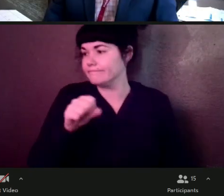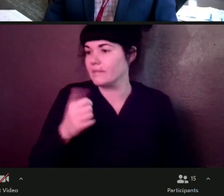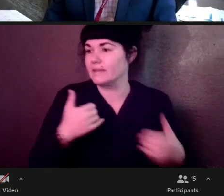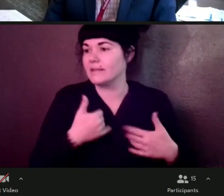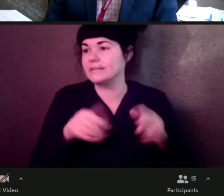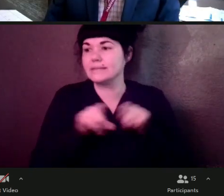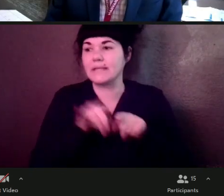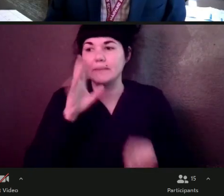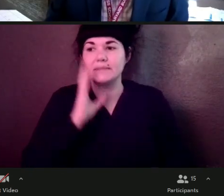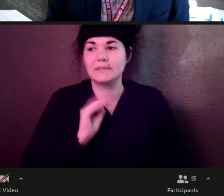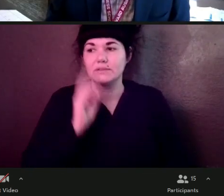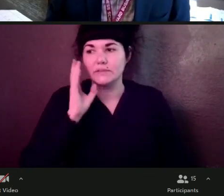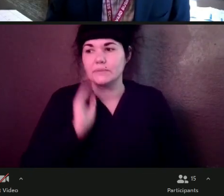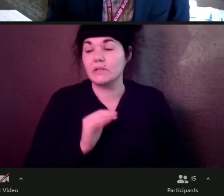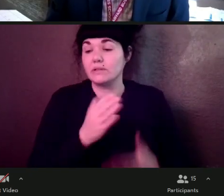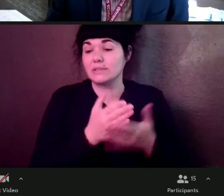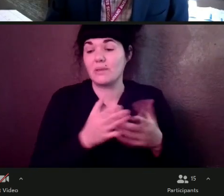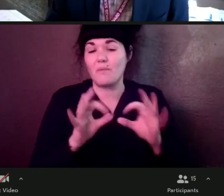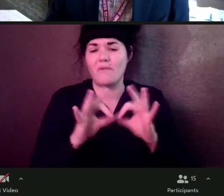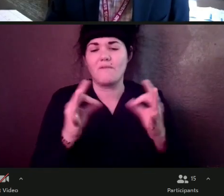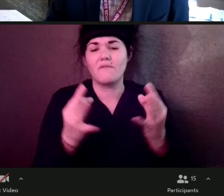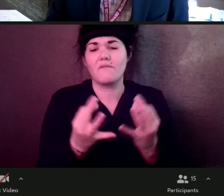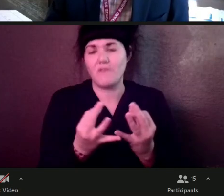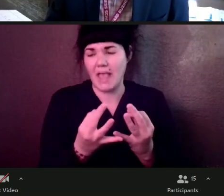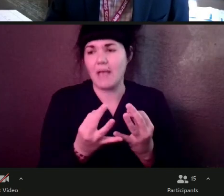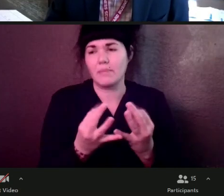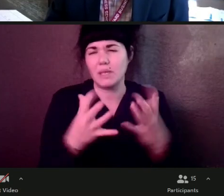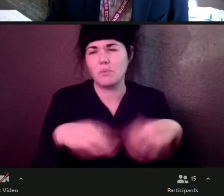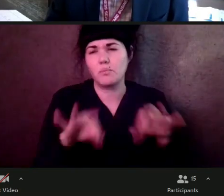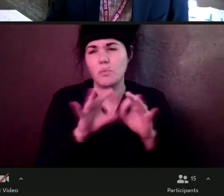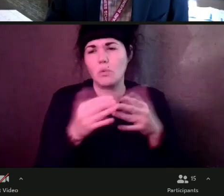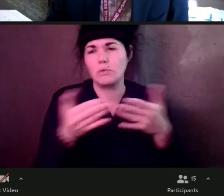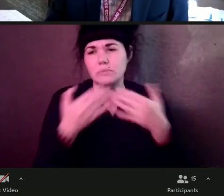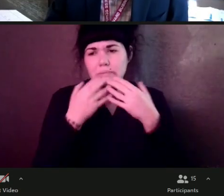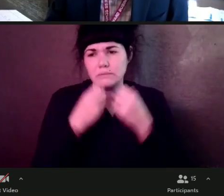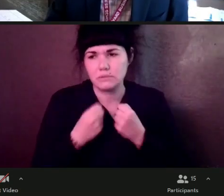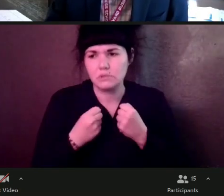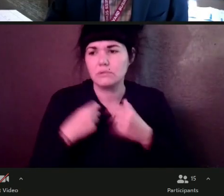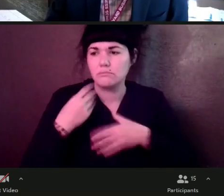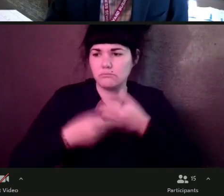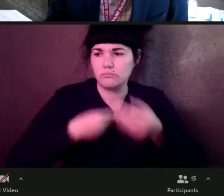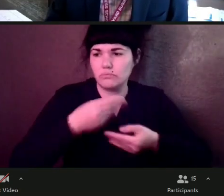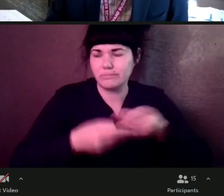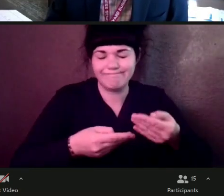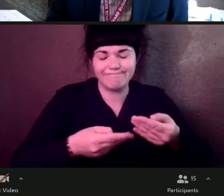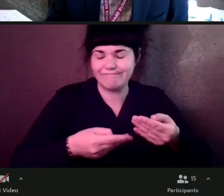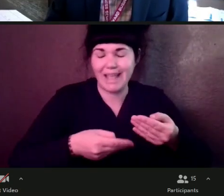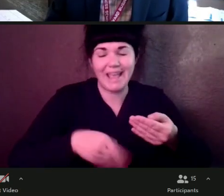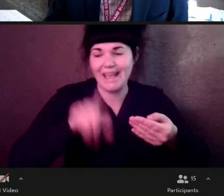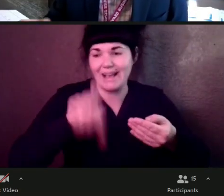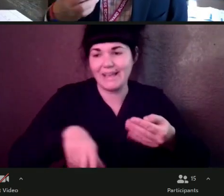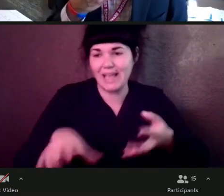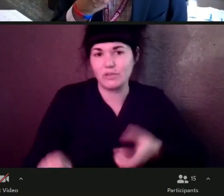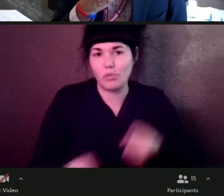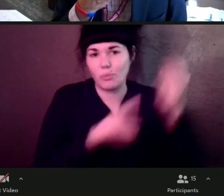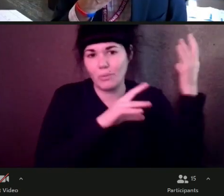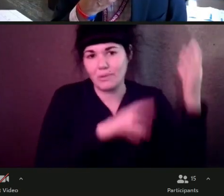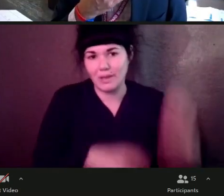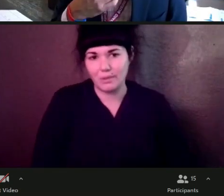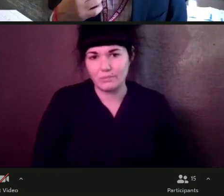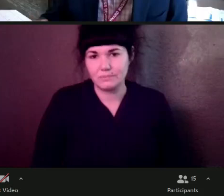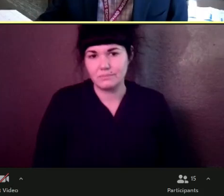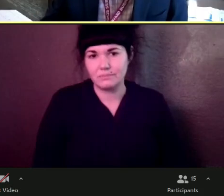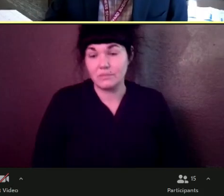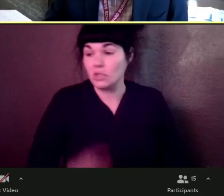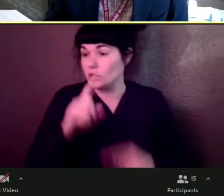to throw out some family heirlooms. We'll call them, um, because of the mold. And, and it was one of the things you can't donate it. You can't get, you can't give it